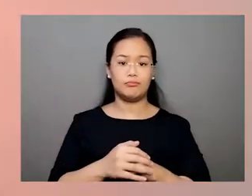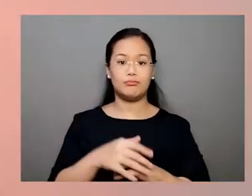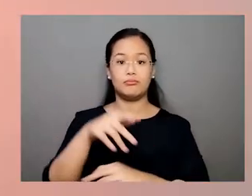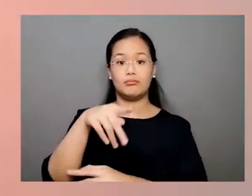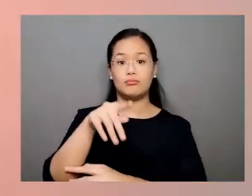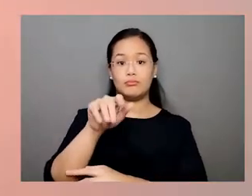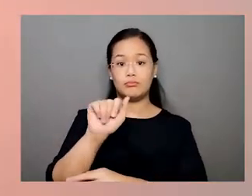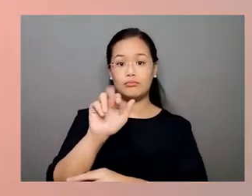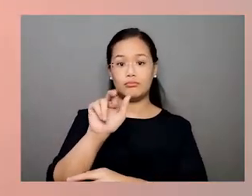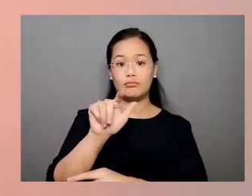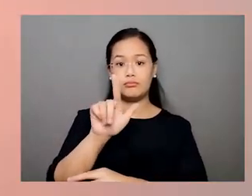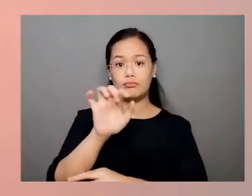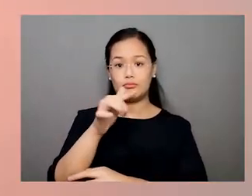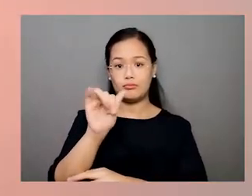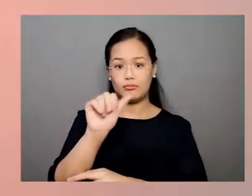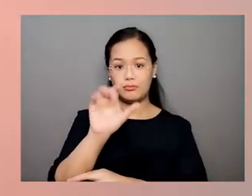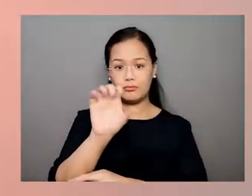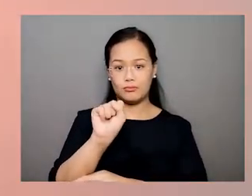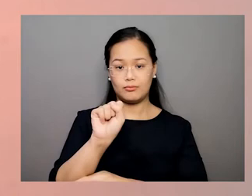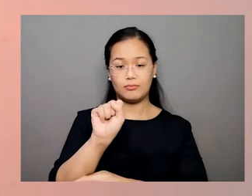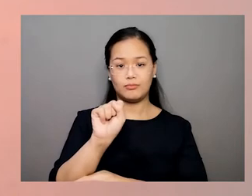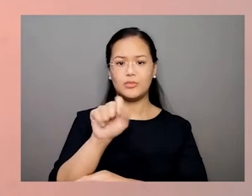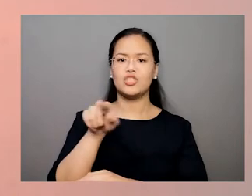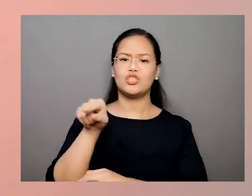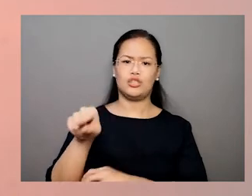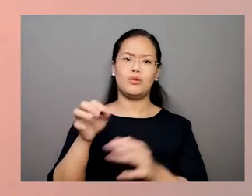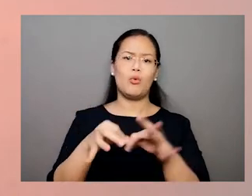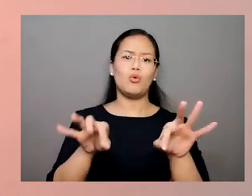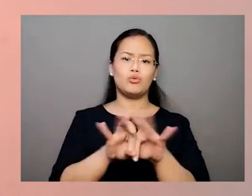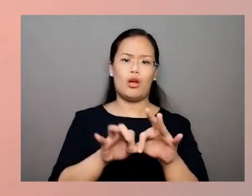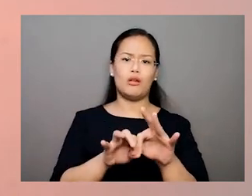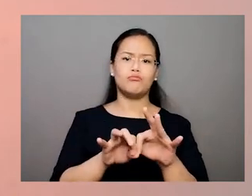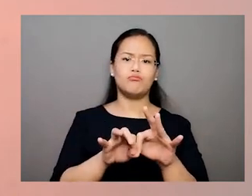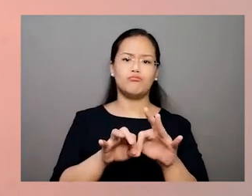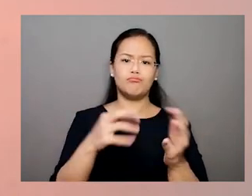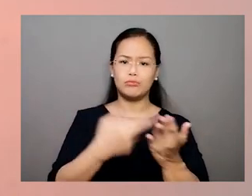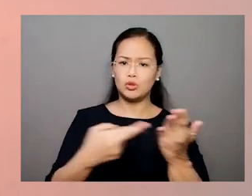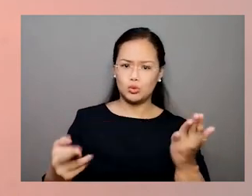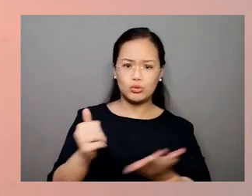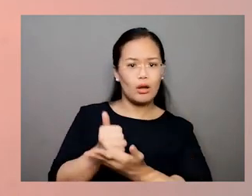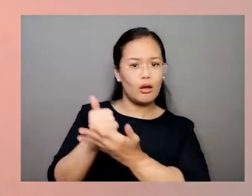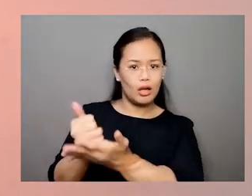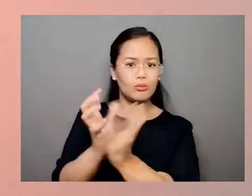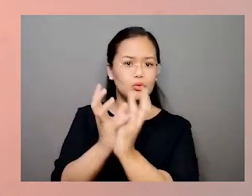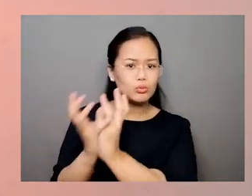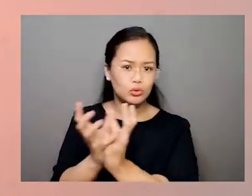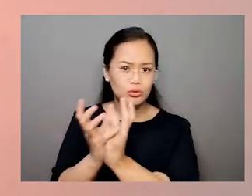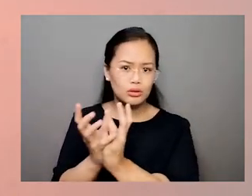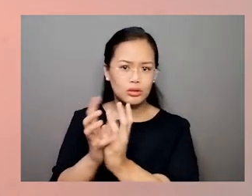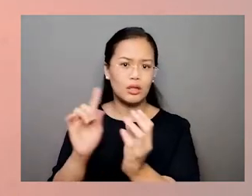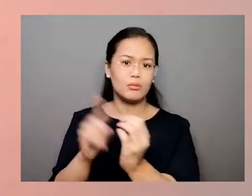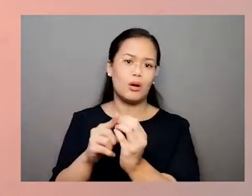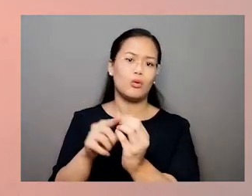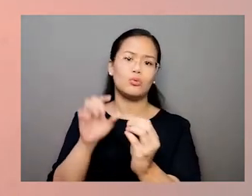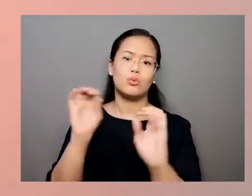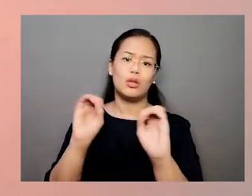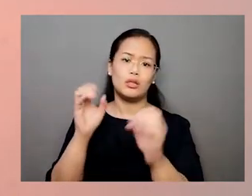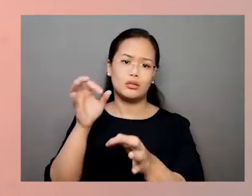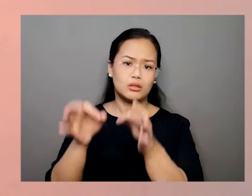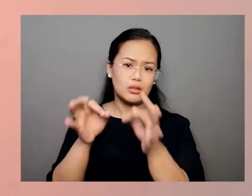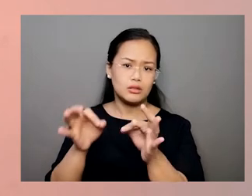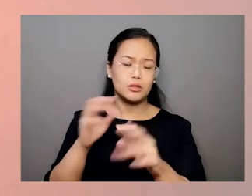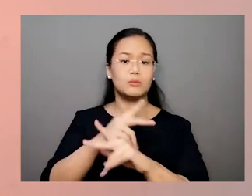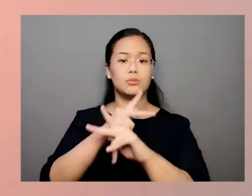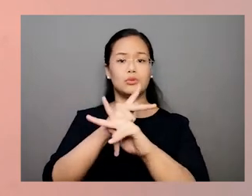As paralegals, they serve as a critical resource for their communities, helping their communities